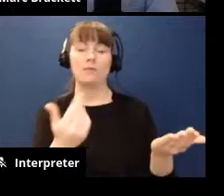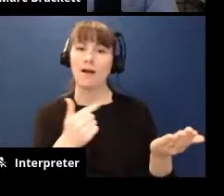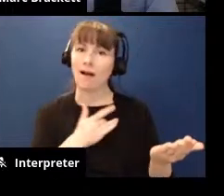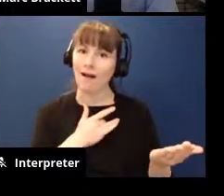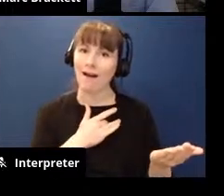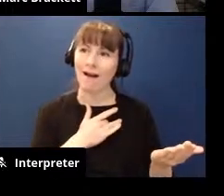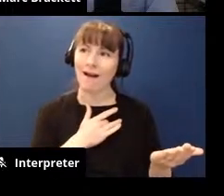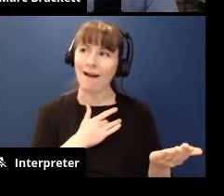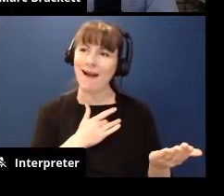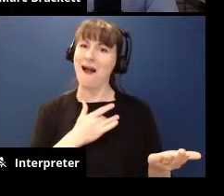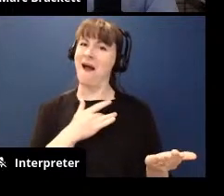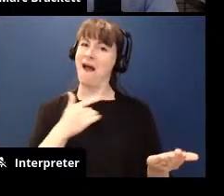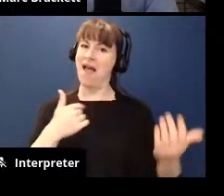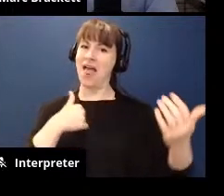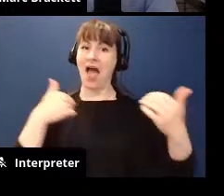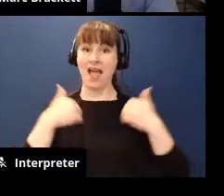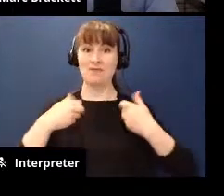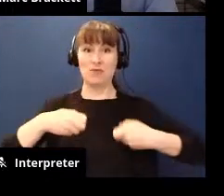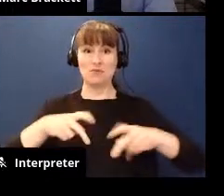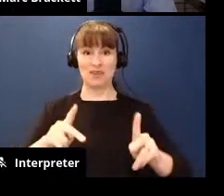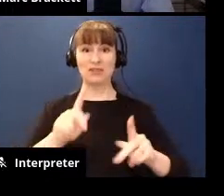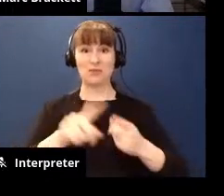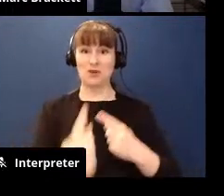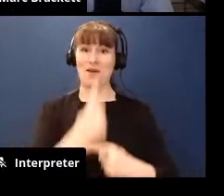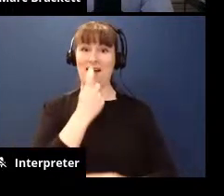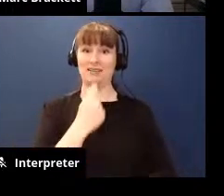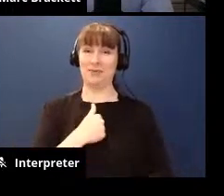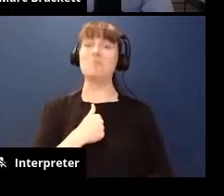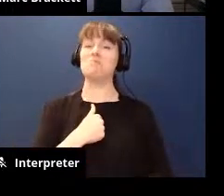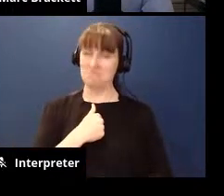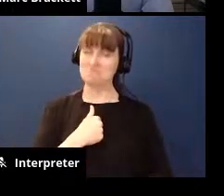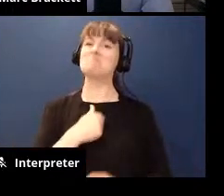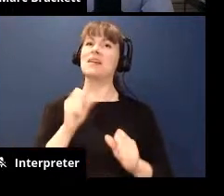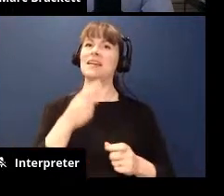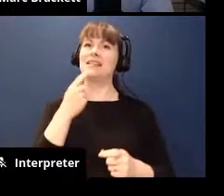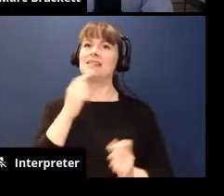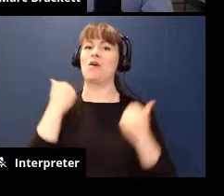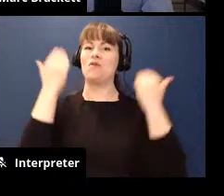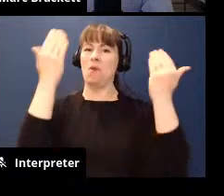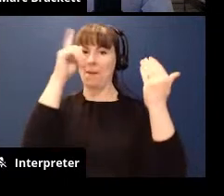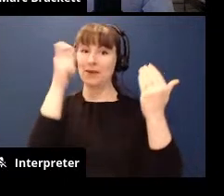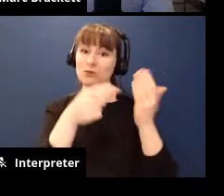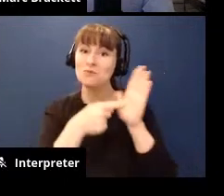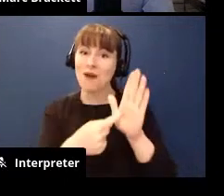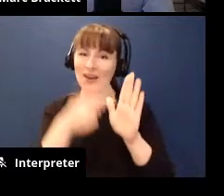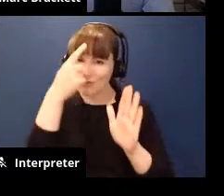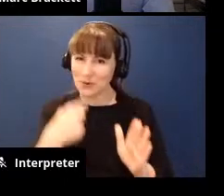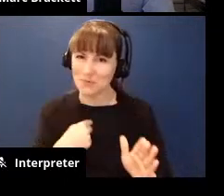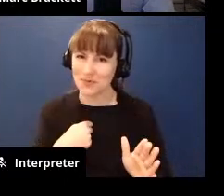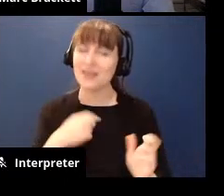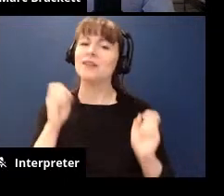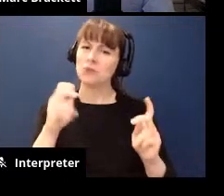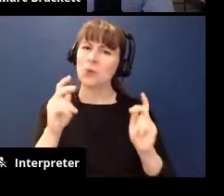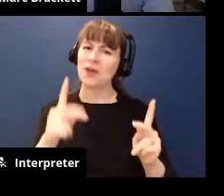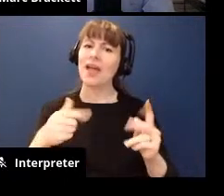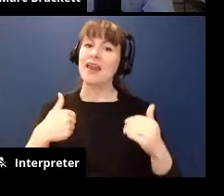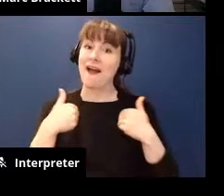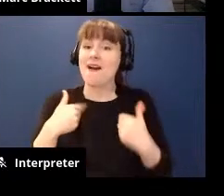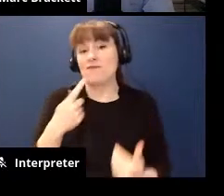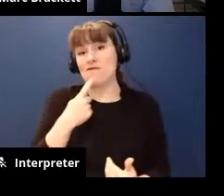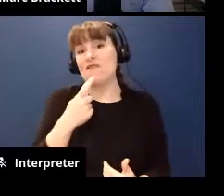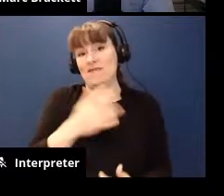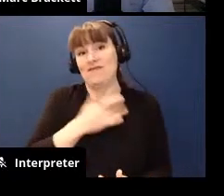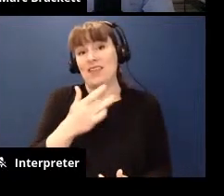i think gave me permission on air who asked me to say overwhelmed you modeled that for me and it's like it's okay to have some of the red feelings